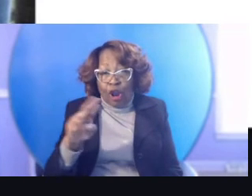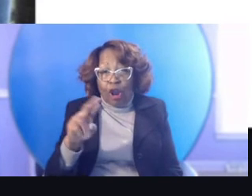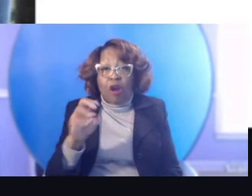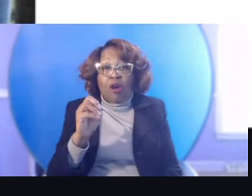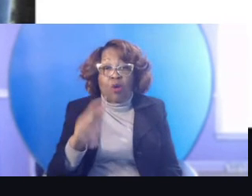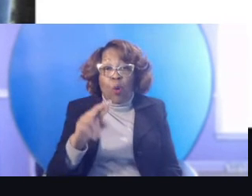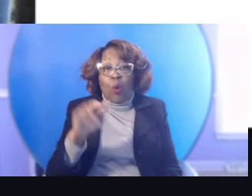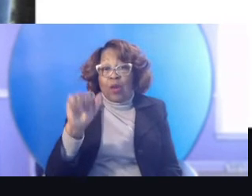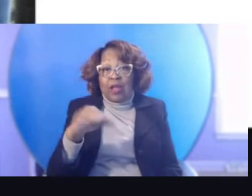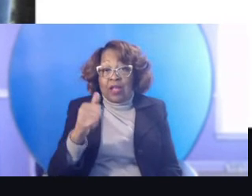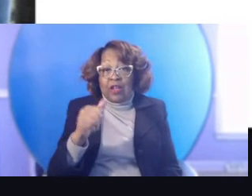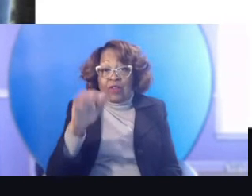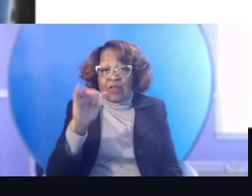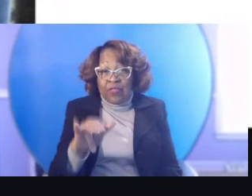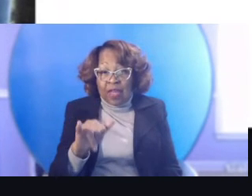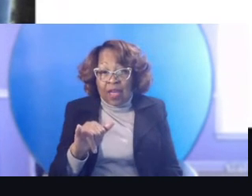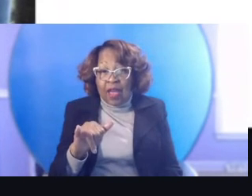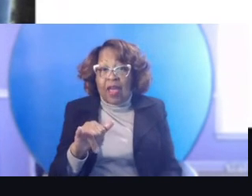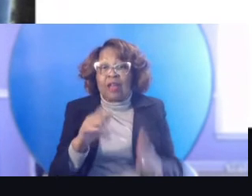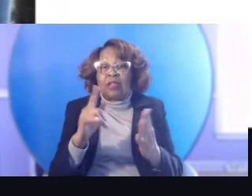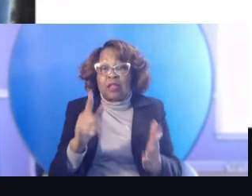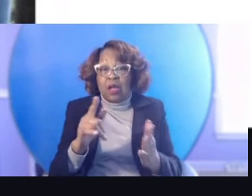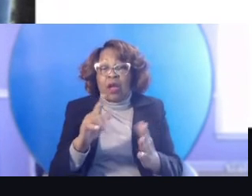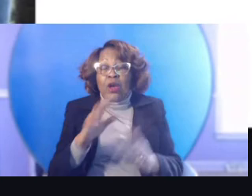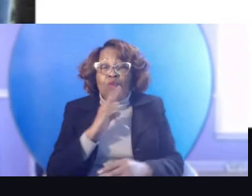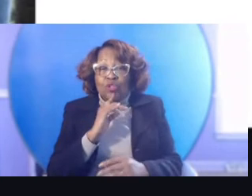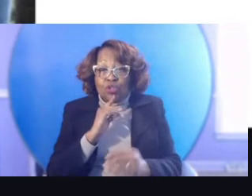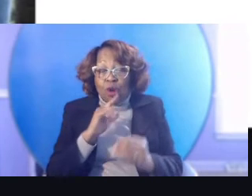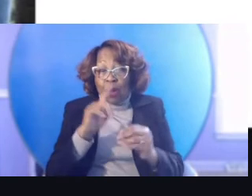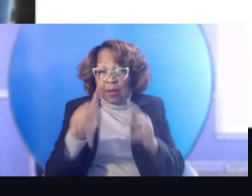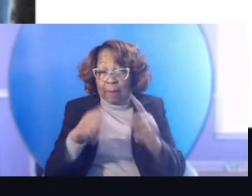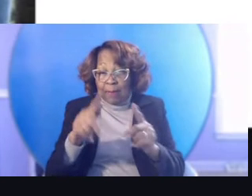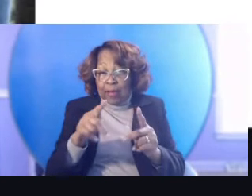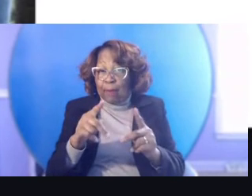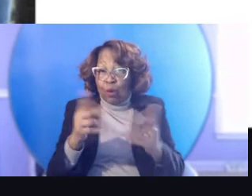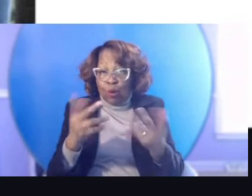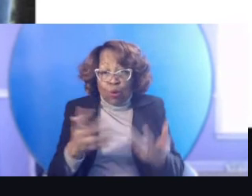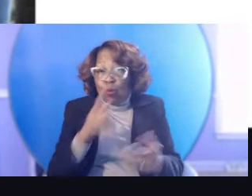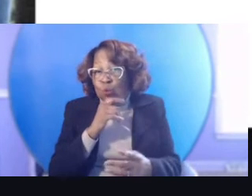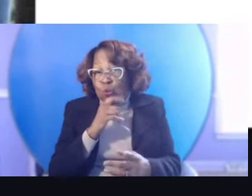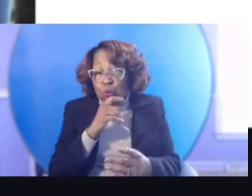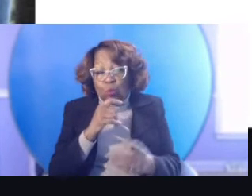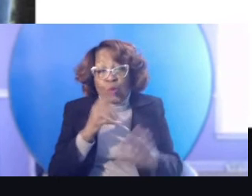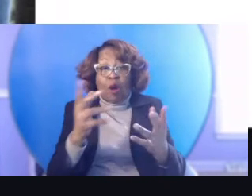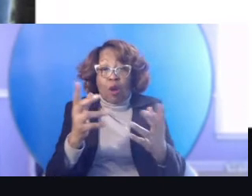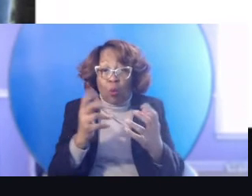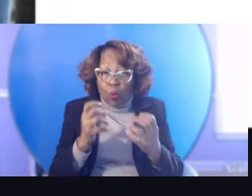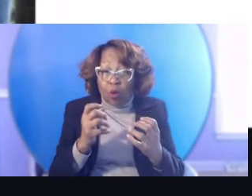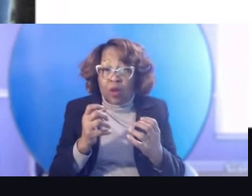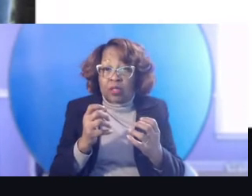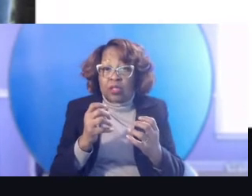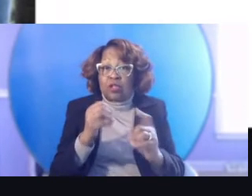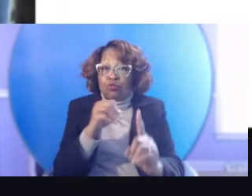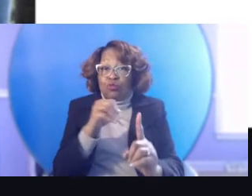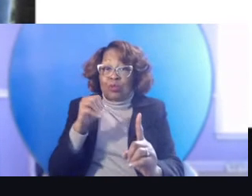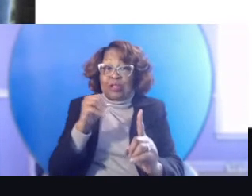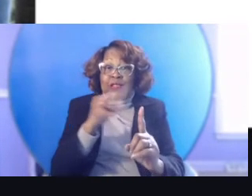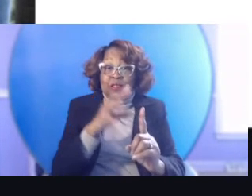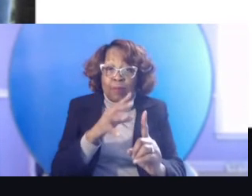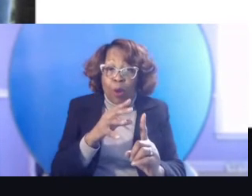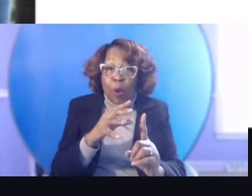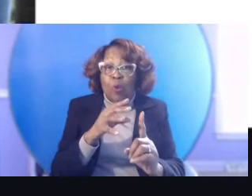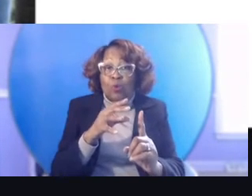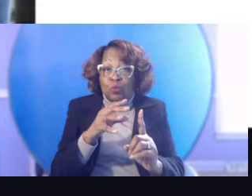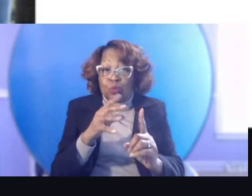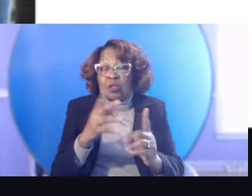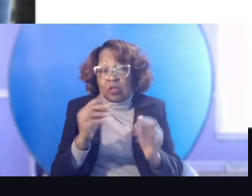or, or any of those straight works. We're talking people on the ground are wanting to expose more people to the